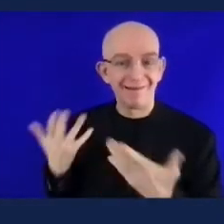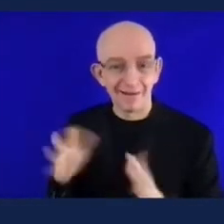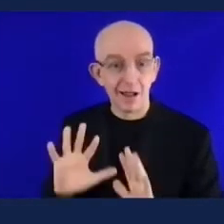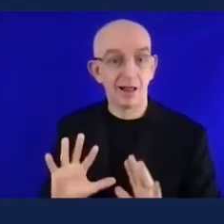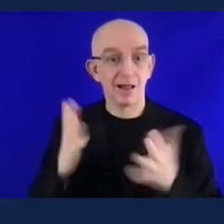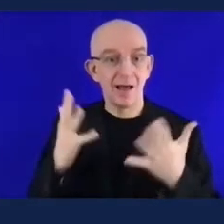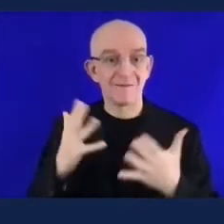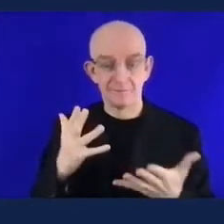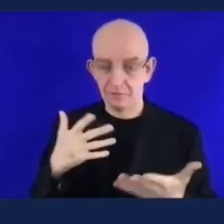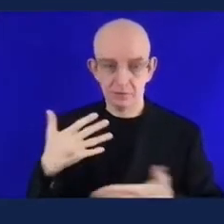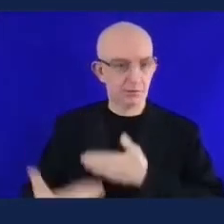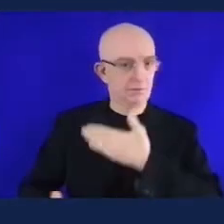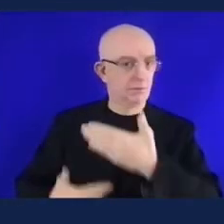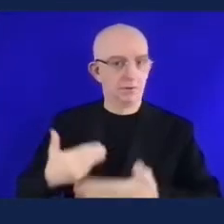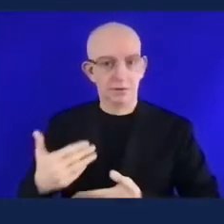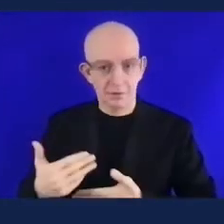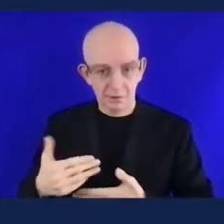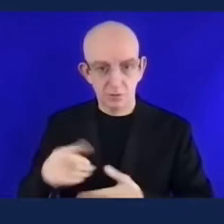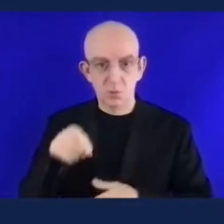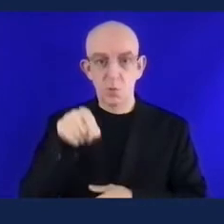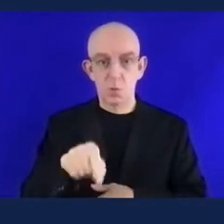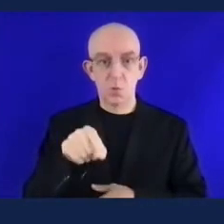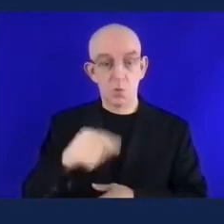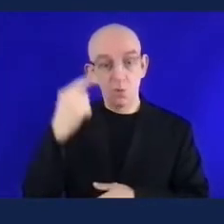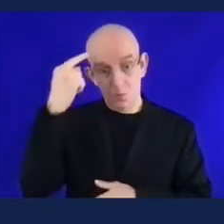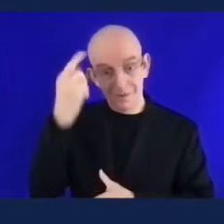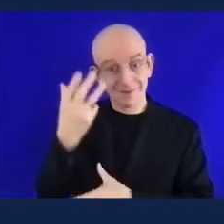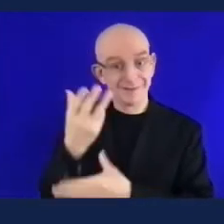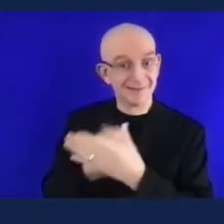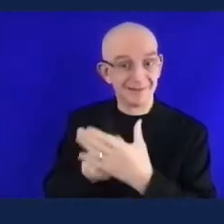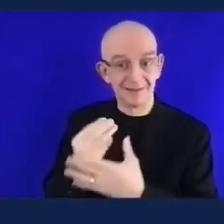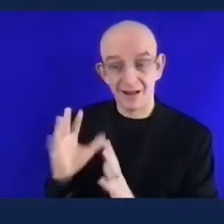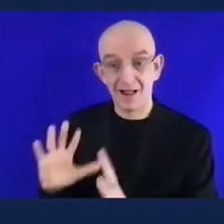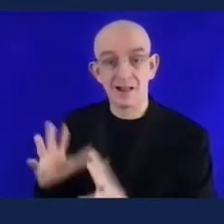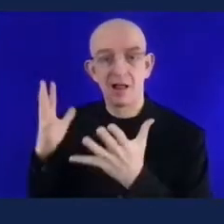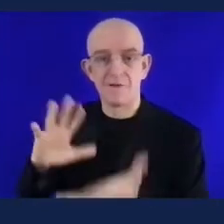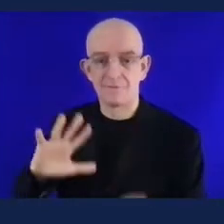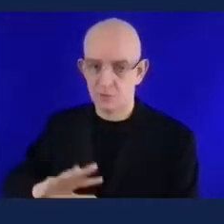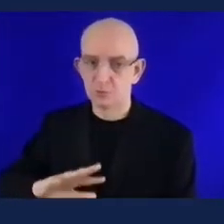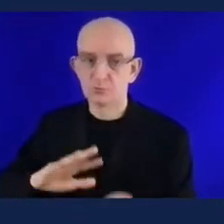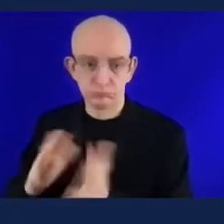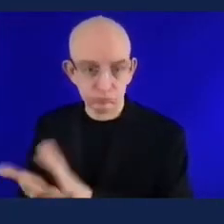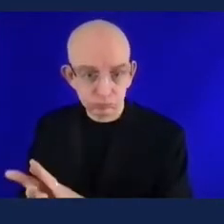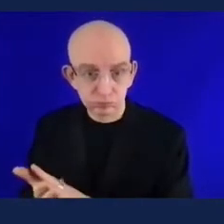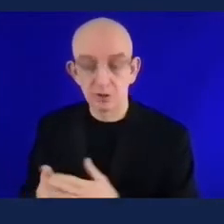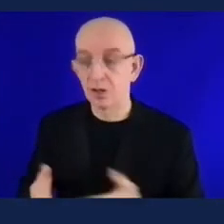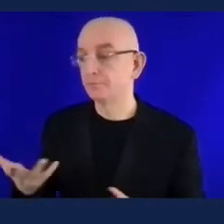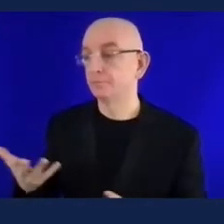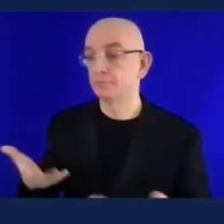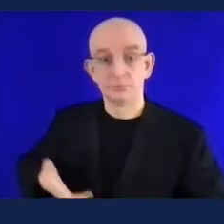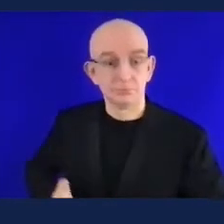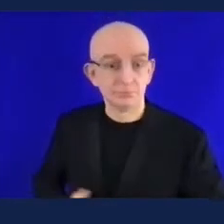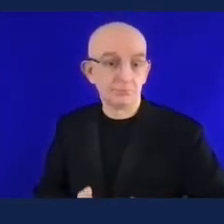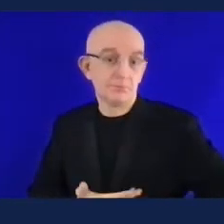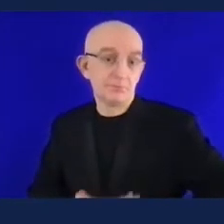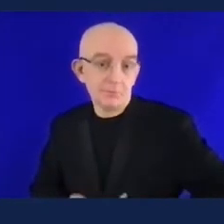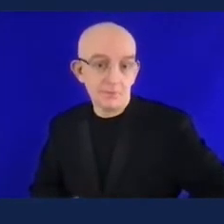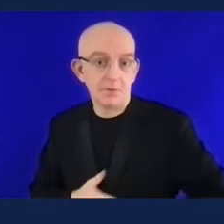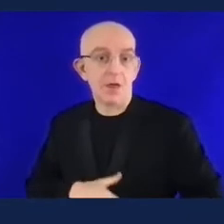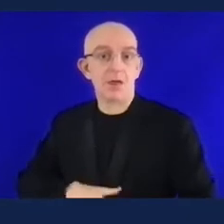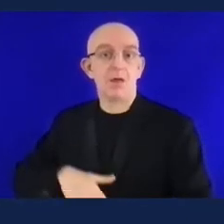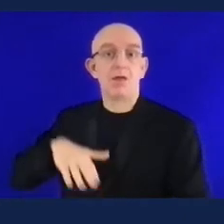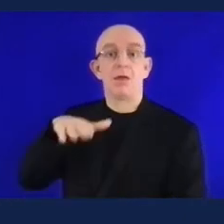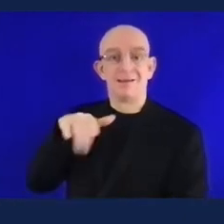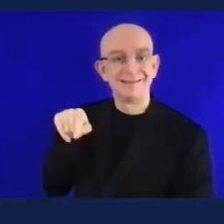been able to get out to services okay we have obviously been trying to put phone calls in it's not the same and the other huge thing is that the